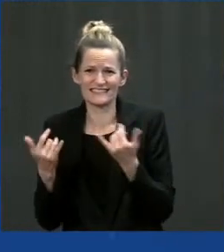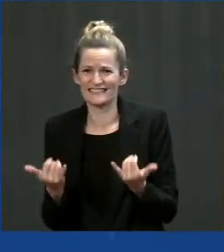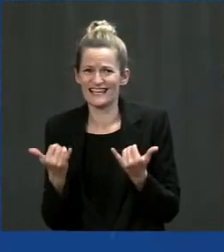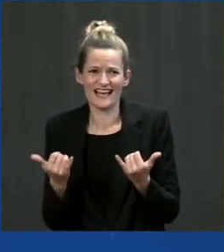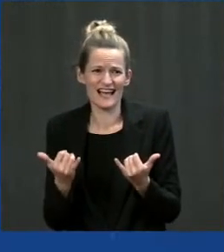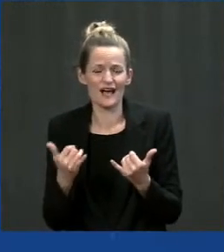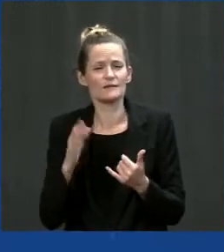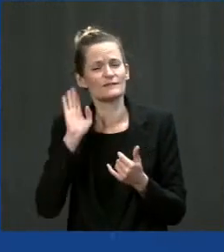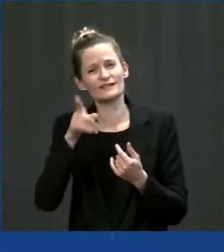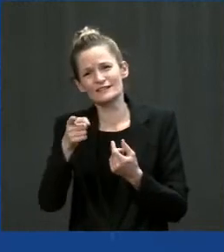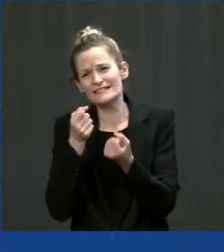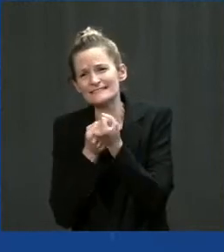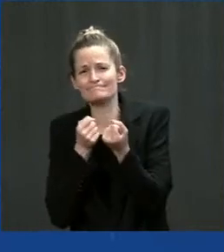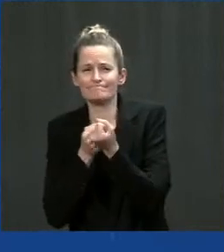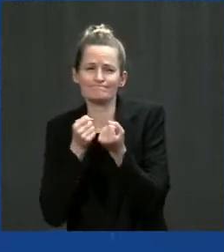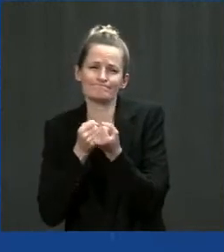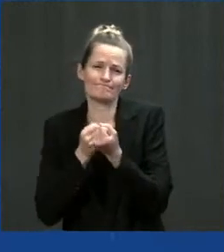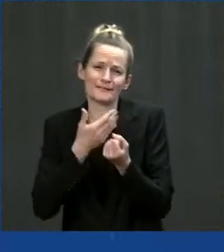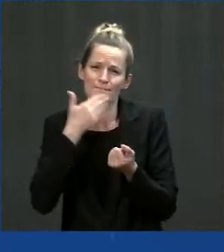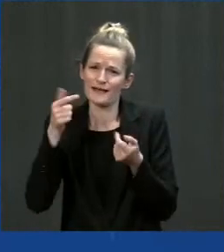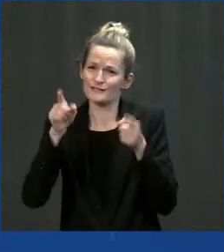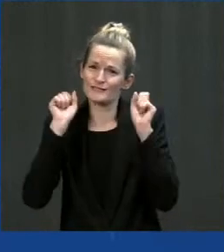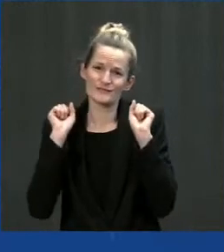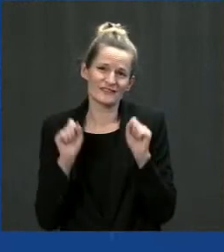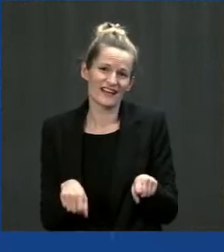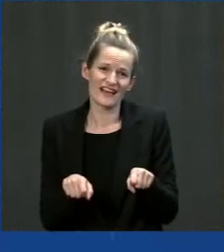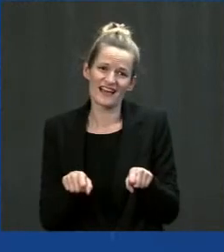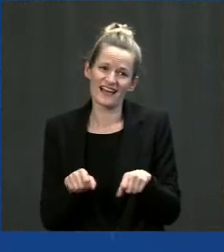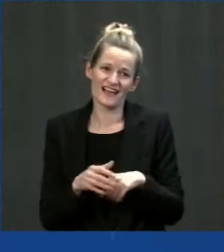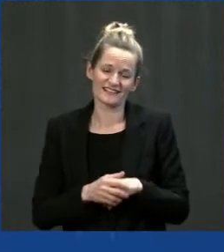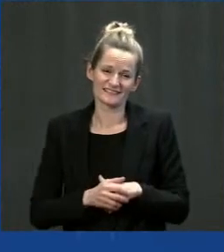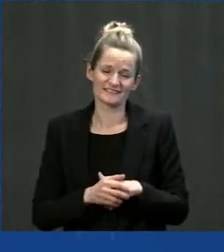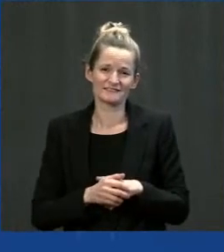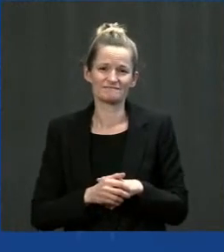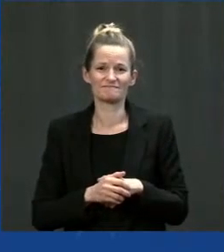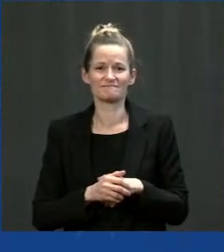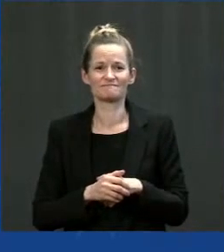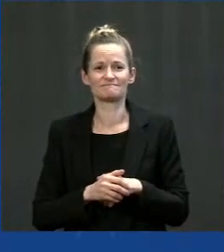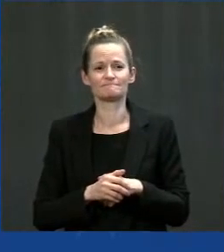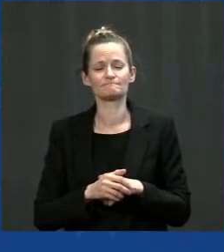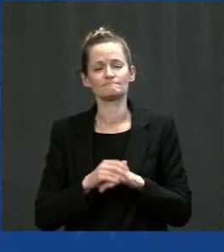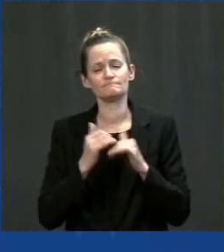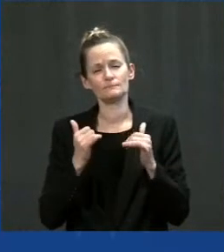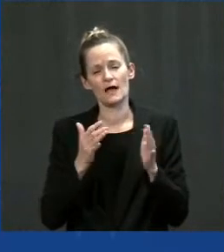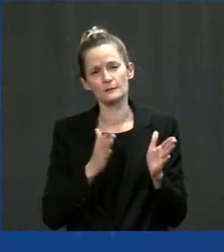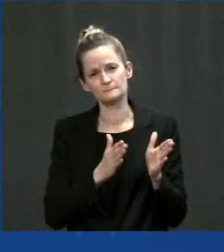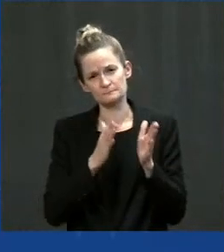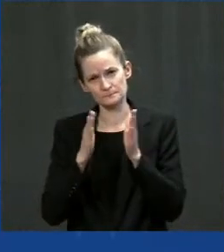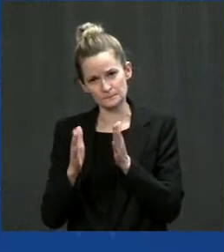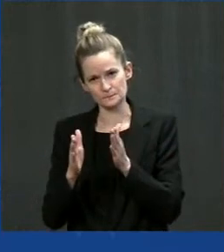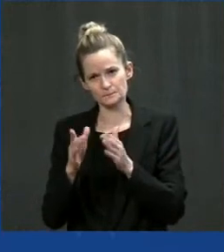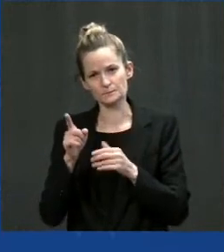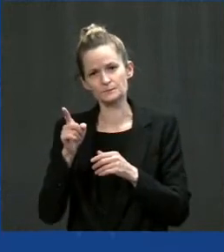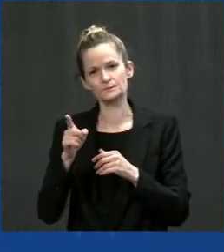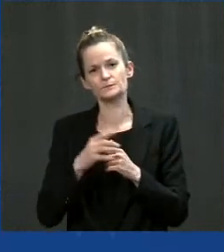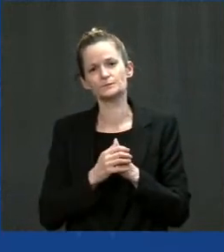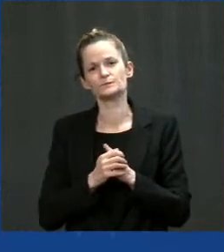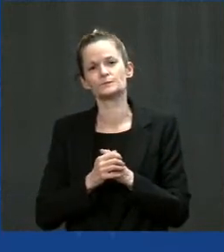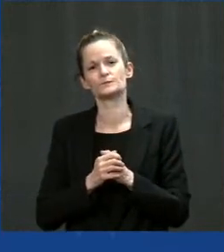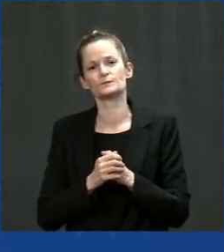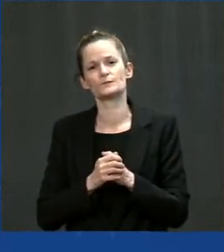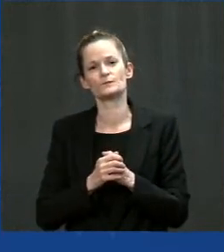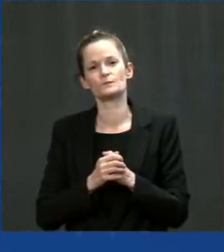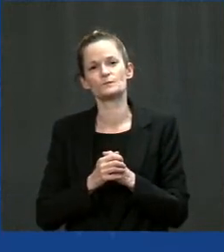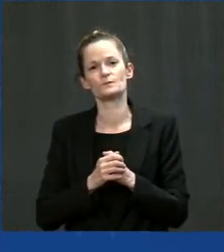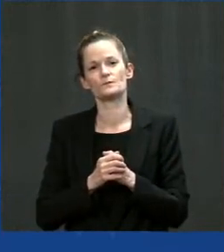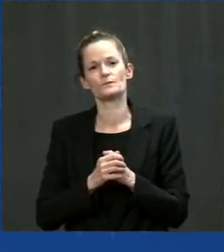Mayor LaBuma from Jackson, Mississippi. How are you doing, pal? Good to see you again. Thanks for being so nice to my wife.